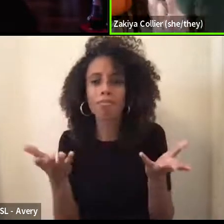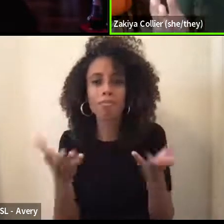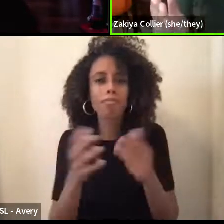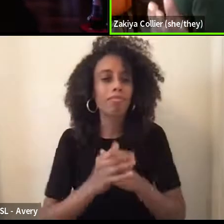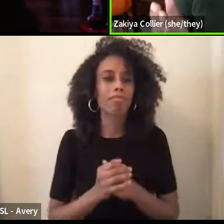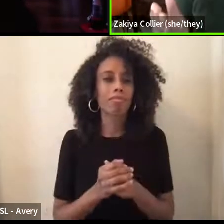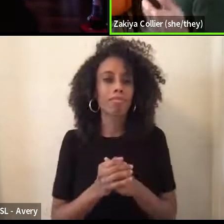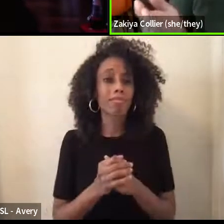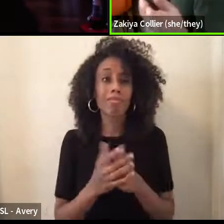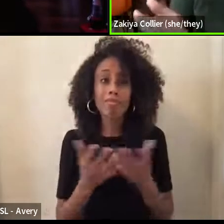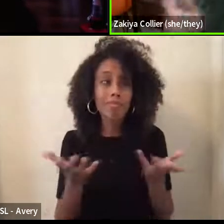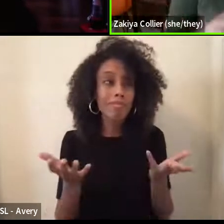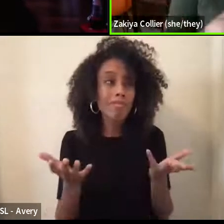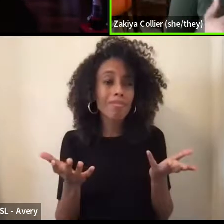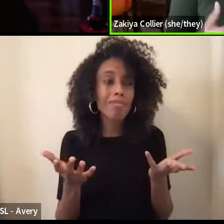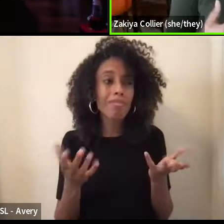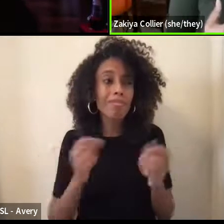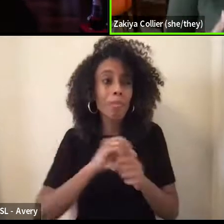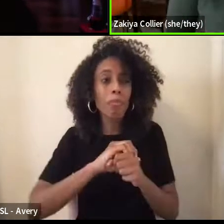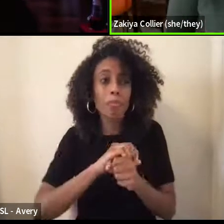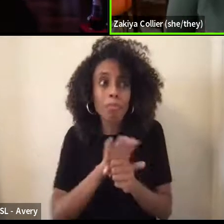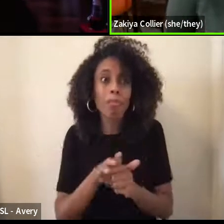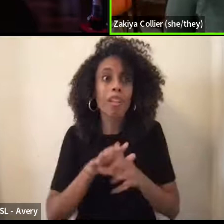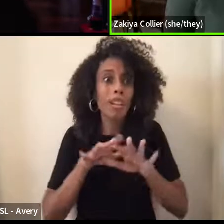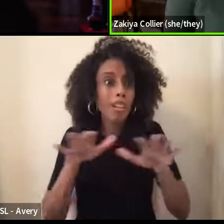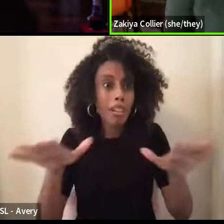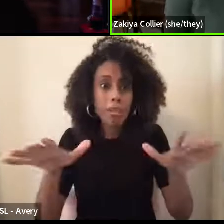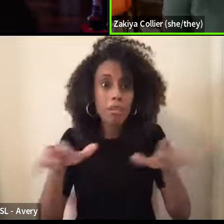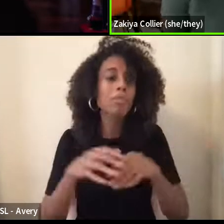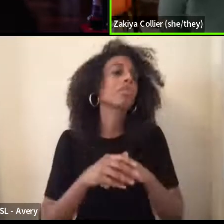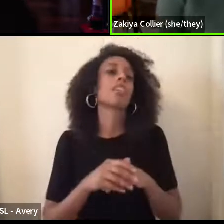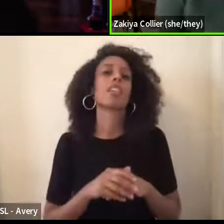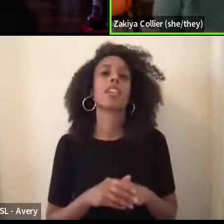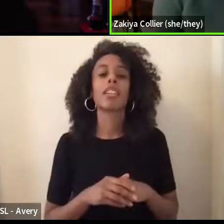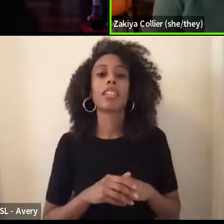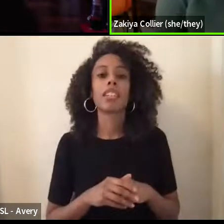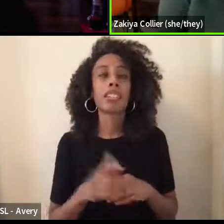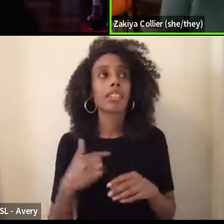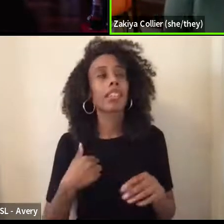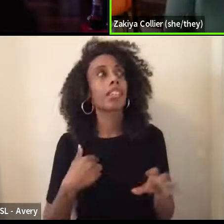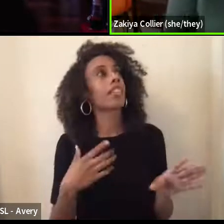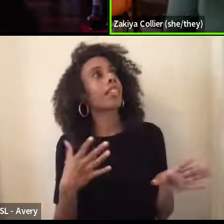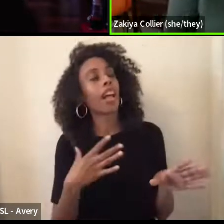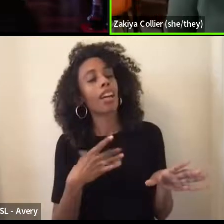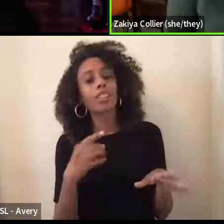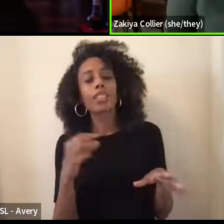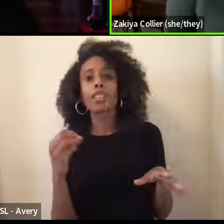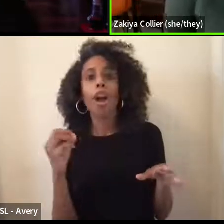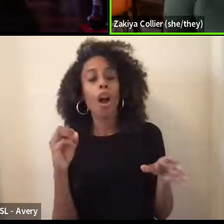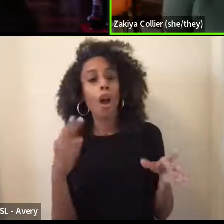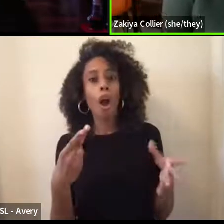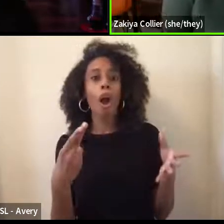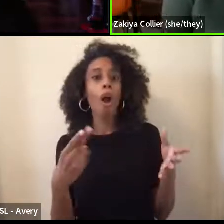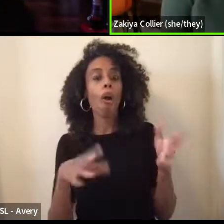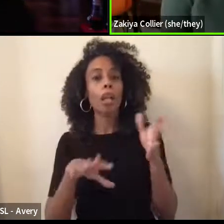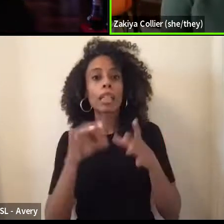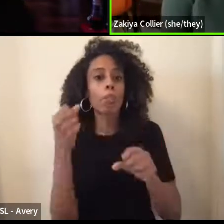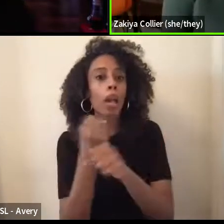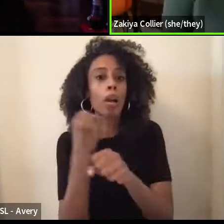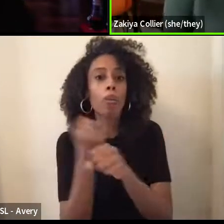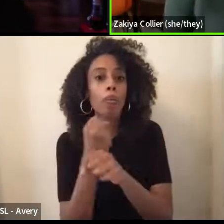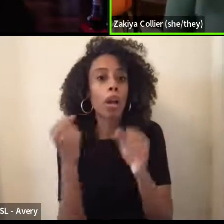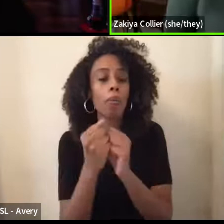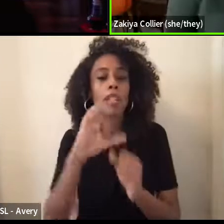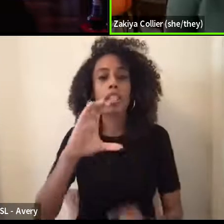pandemic, but like, it's like, oh, let's like pick a fight with CRT